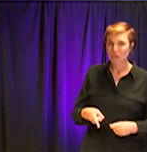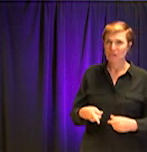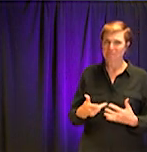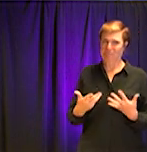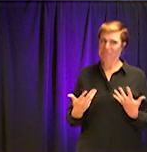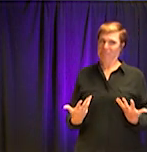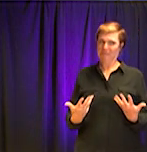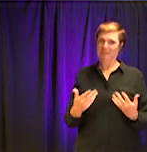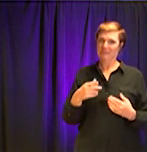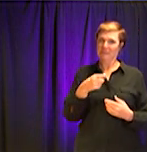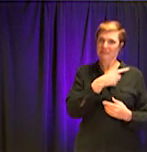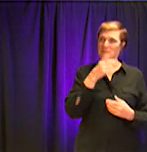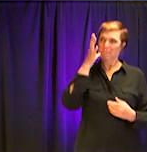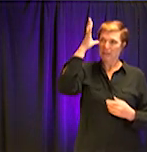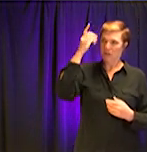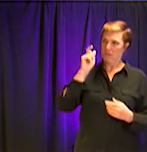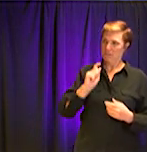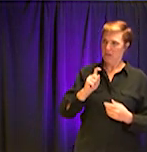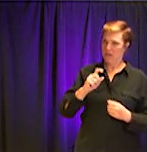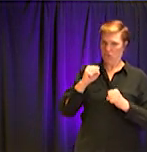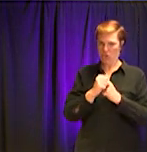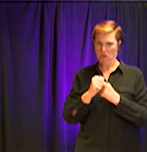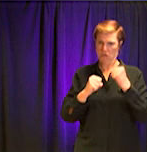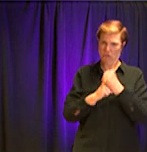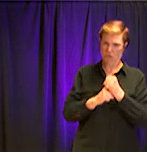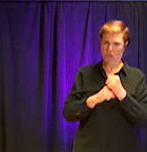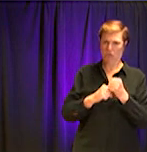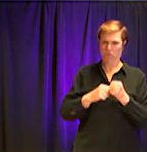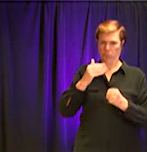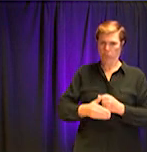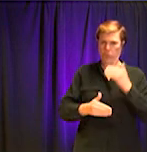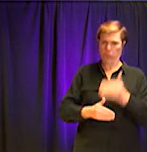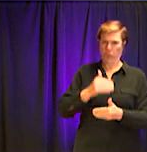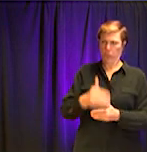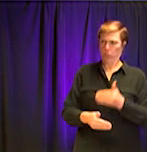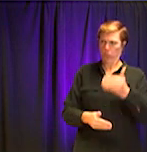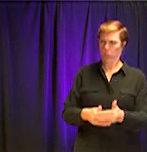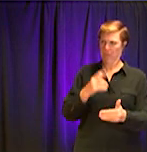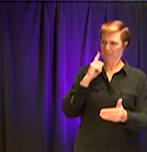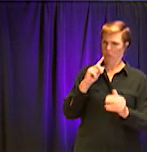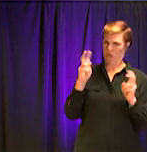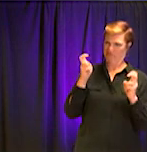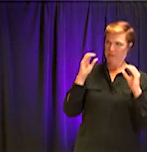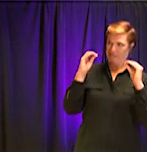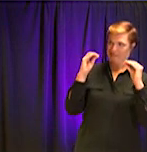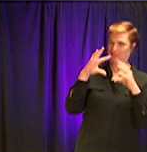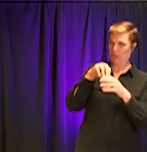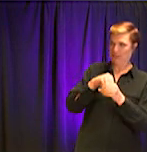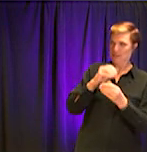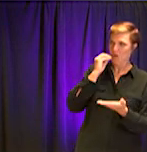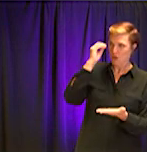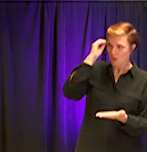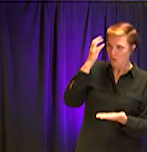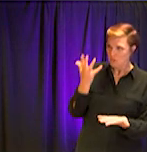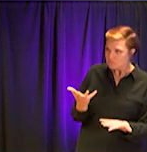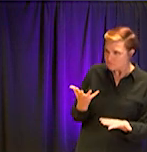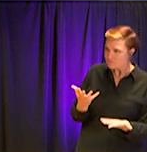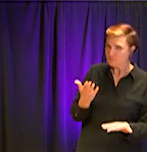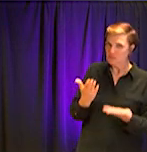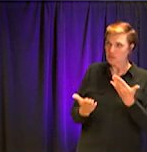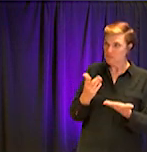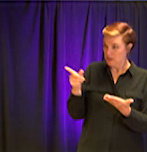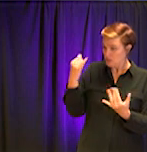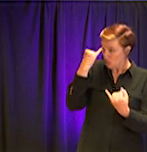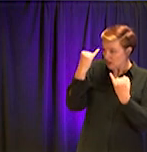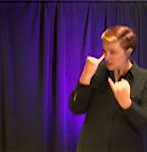structure in the home. And so maybe we can circle back a little bit later and talk some more about that. If you have any tips or if they can go, parents can go